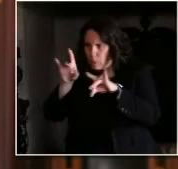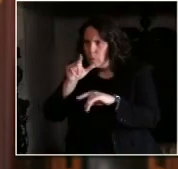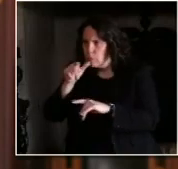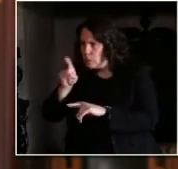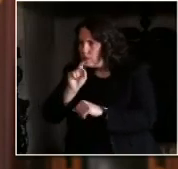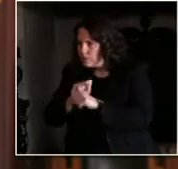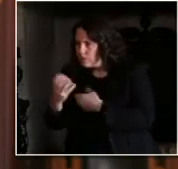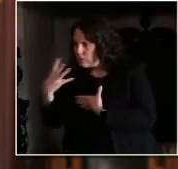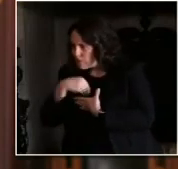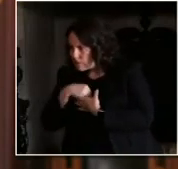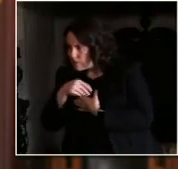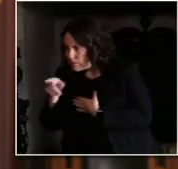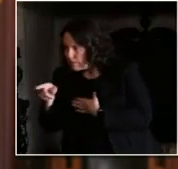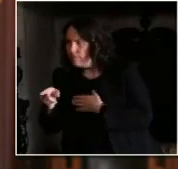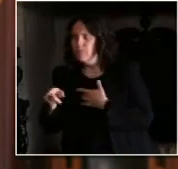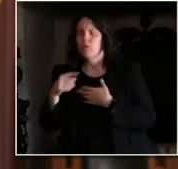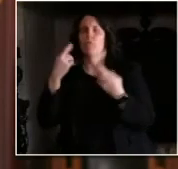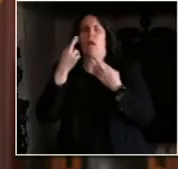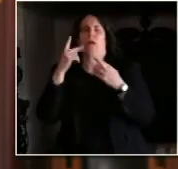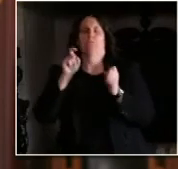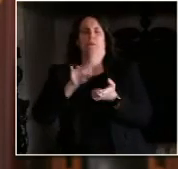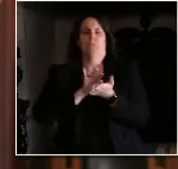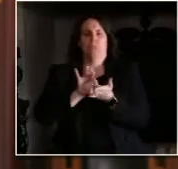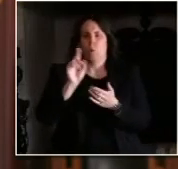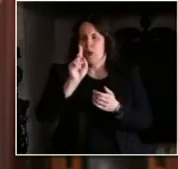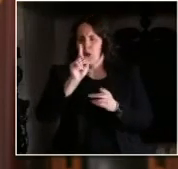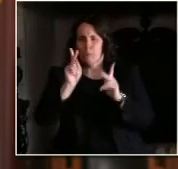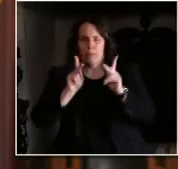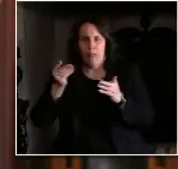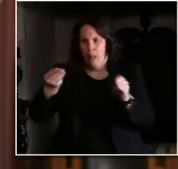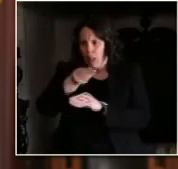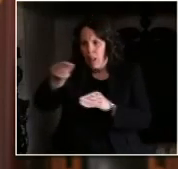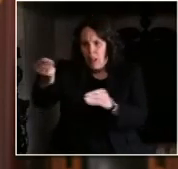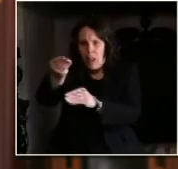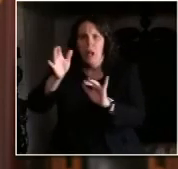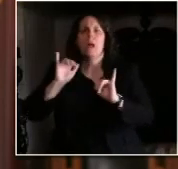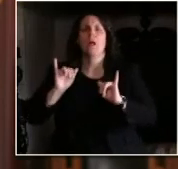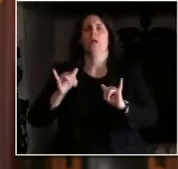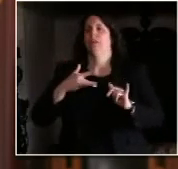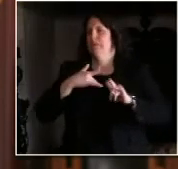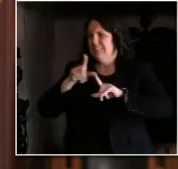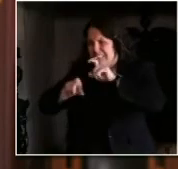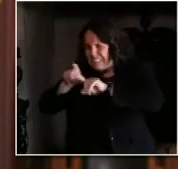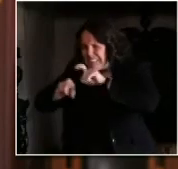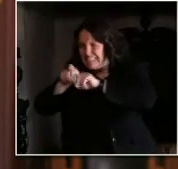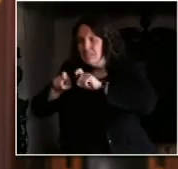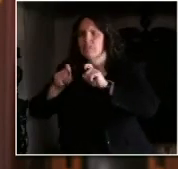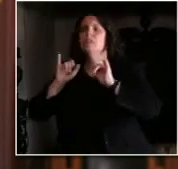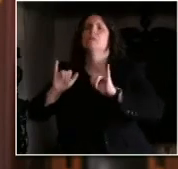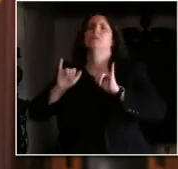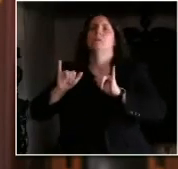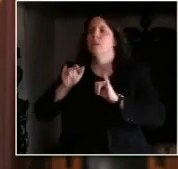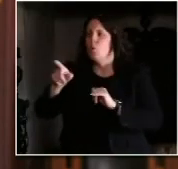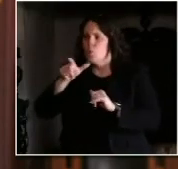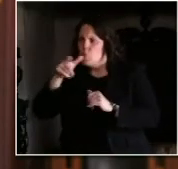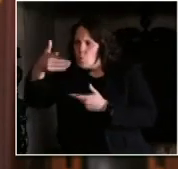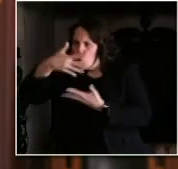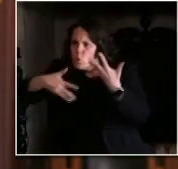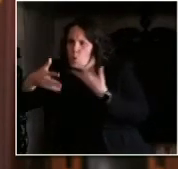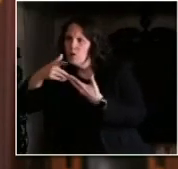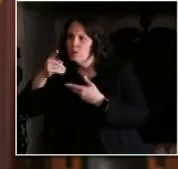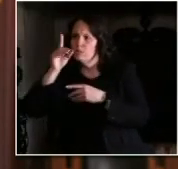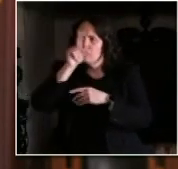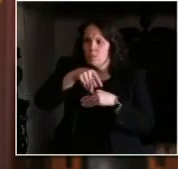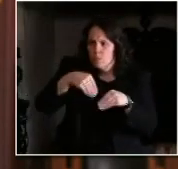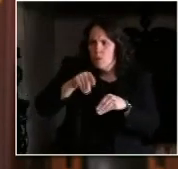Contact tracing involves interviewing every person who tests positive, for COVID-19, to determine who else may have been exposed to the virus, and then following